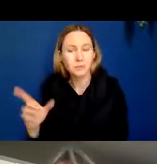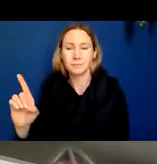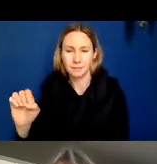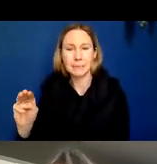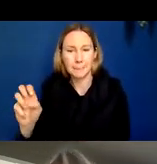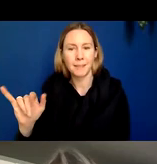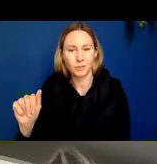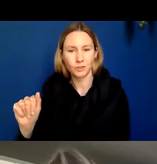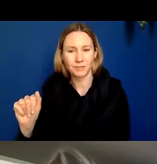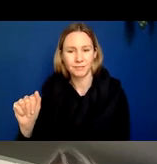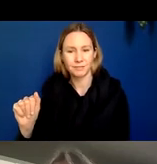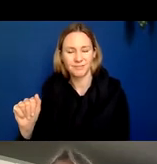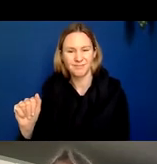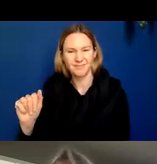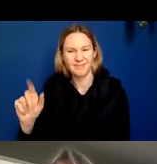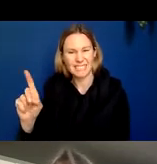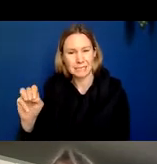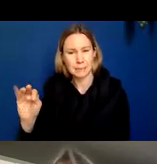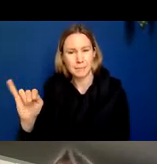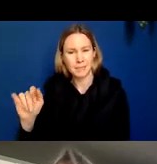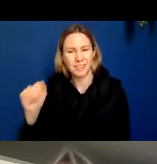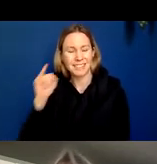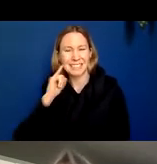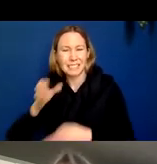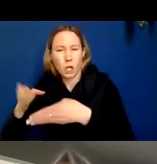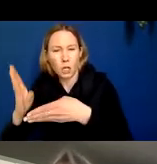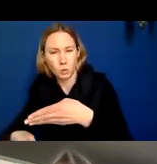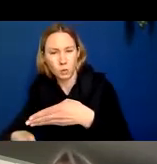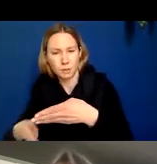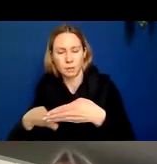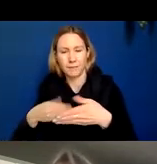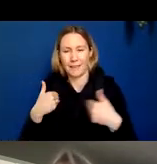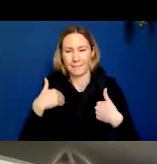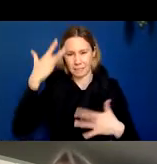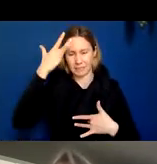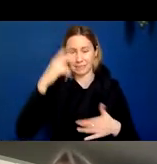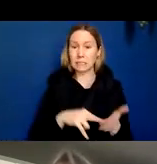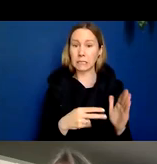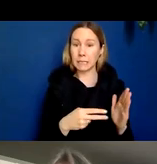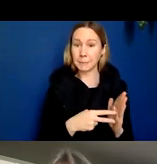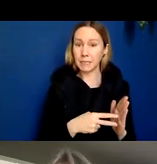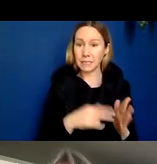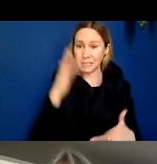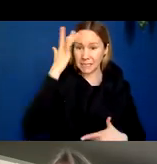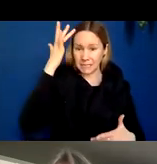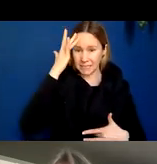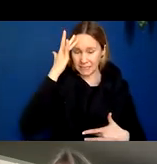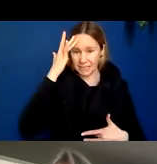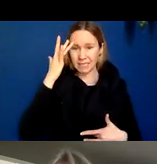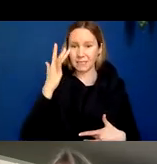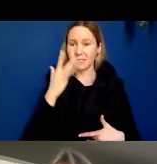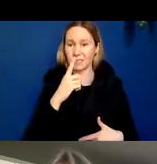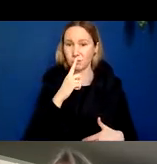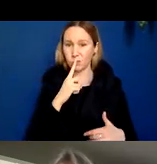consequences of having this disease in the brain meaning that as the disease advances through time and space meaning